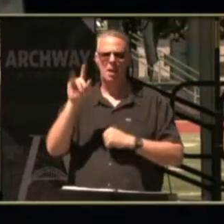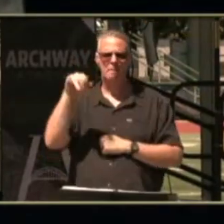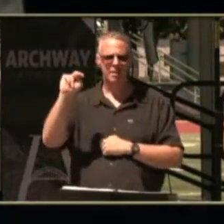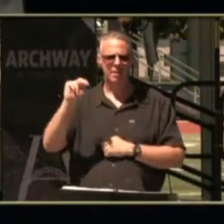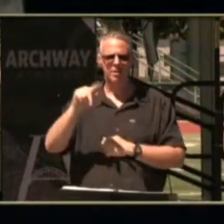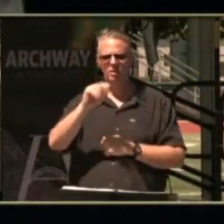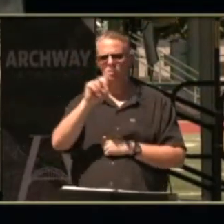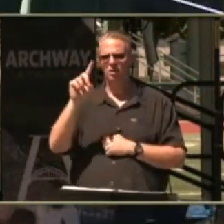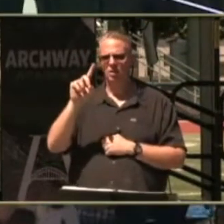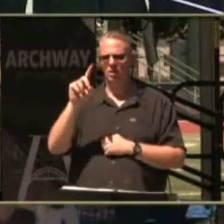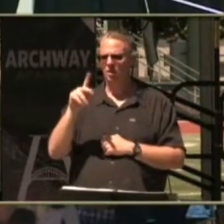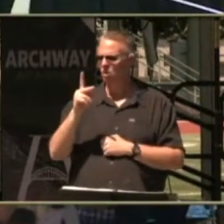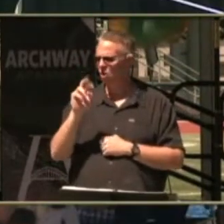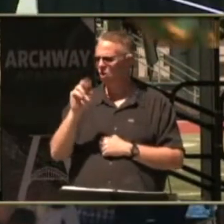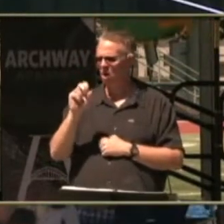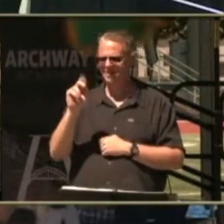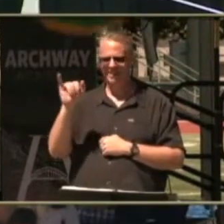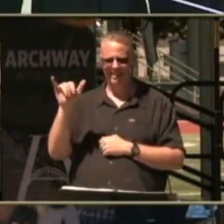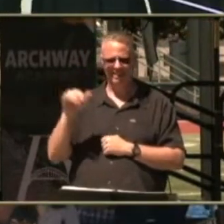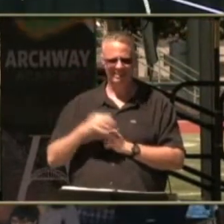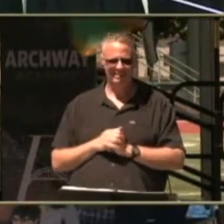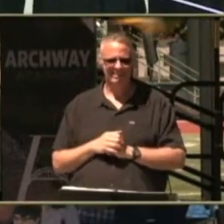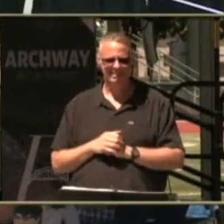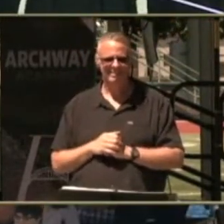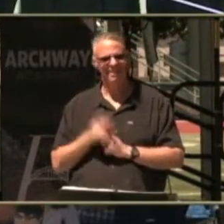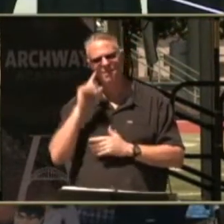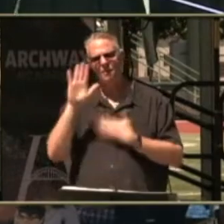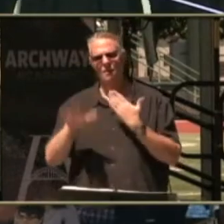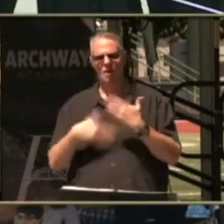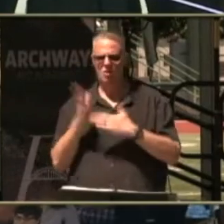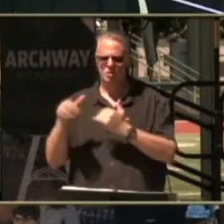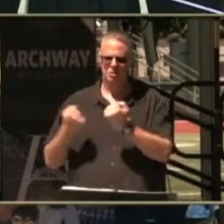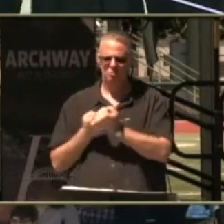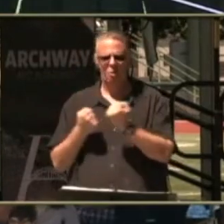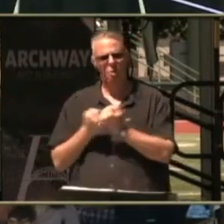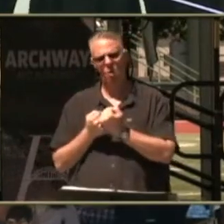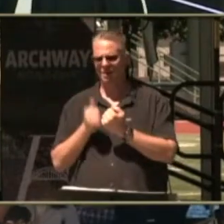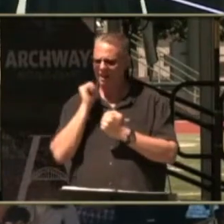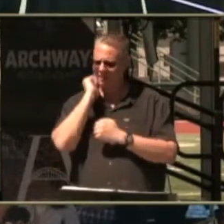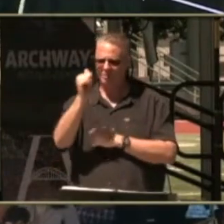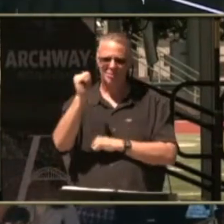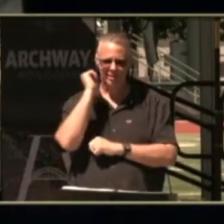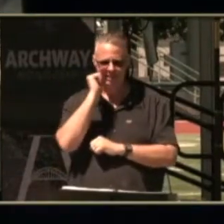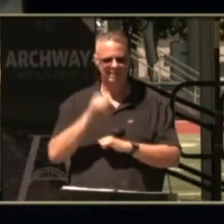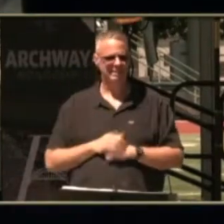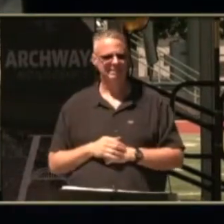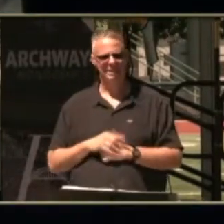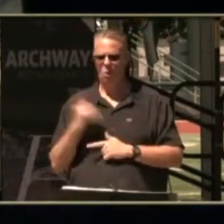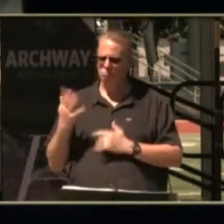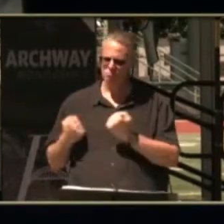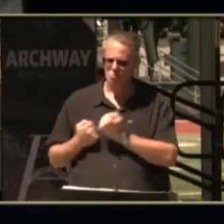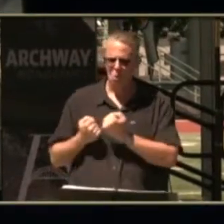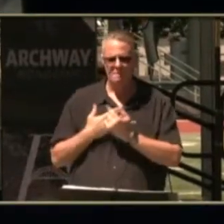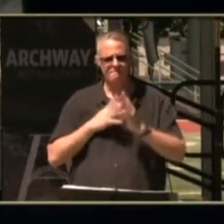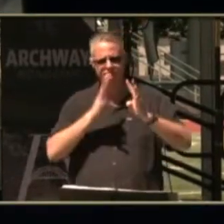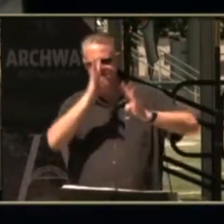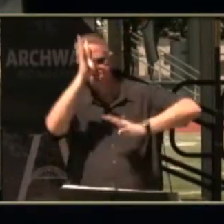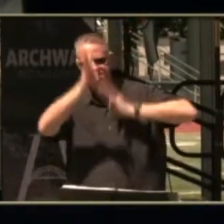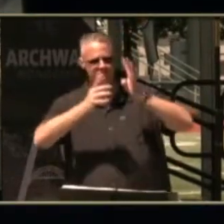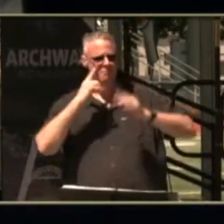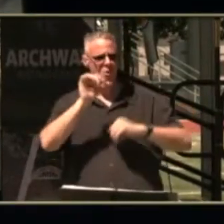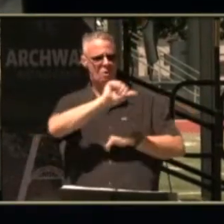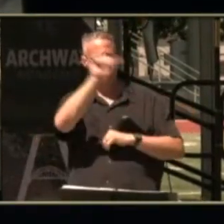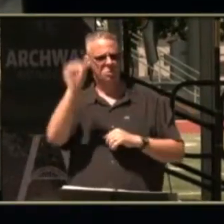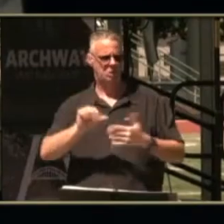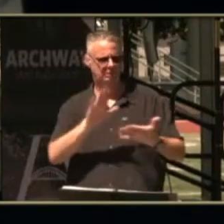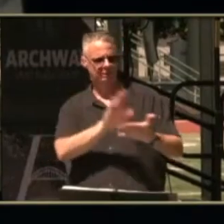todd karnofsky for all the support he's given me each and every day he's always supporting my ideas for archway academy